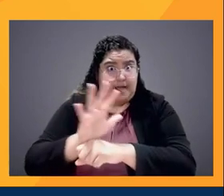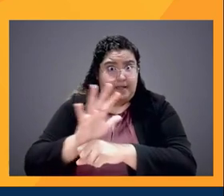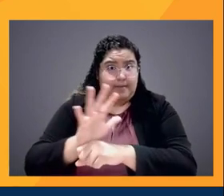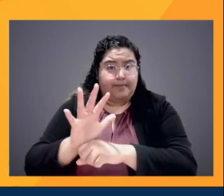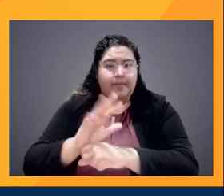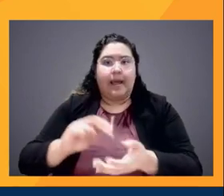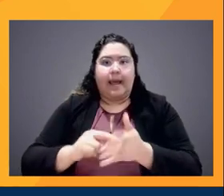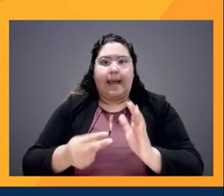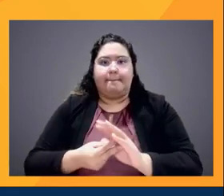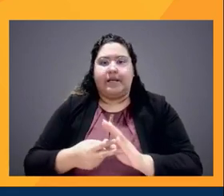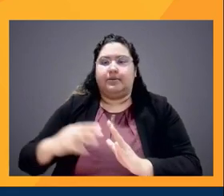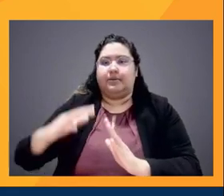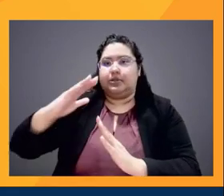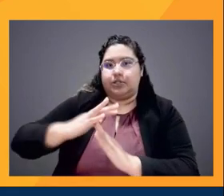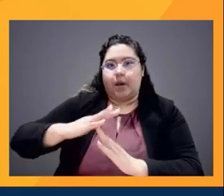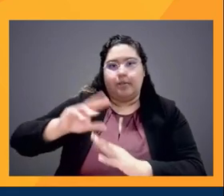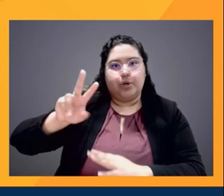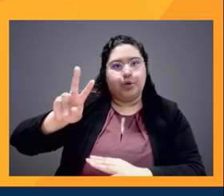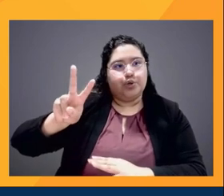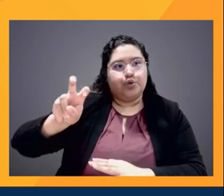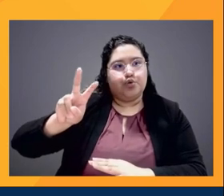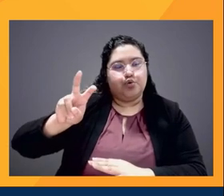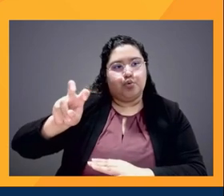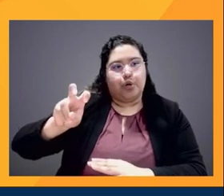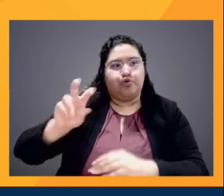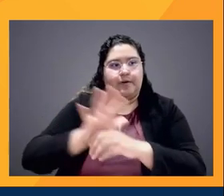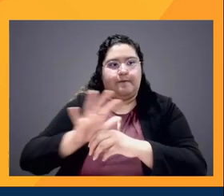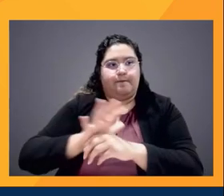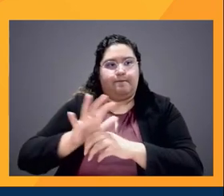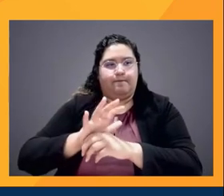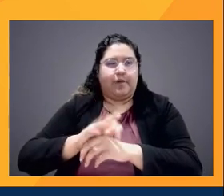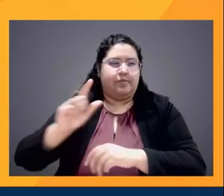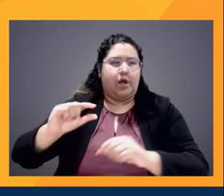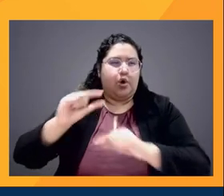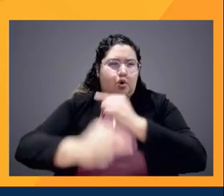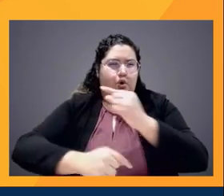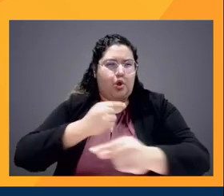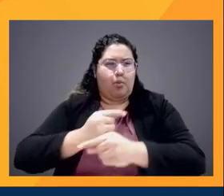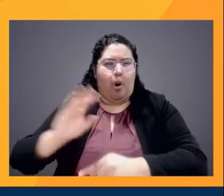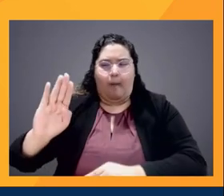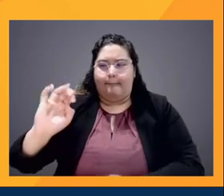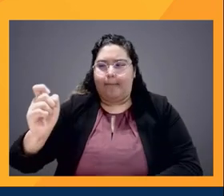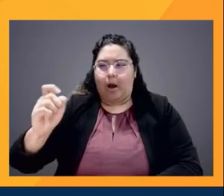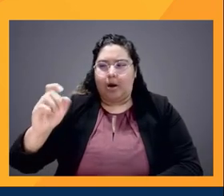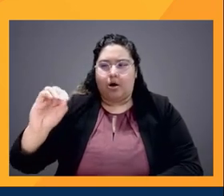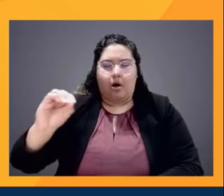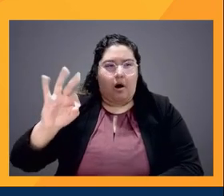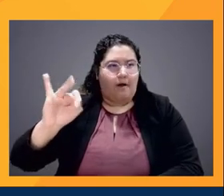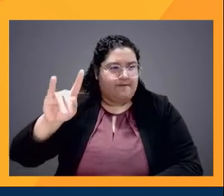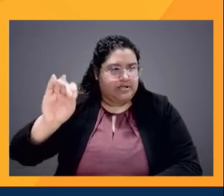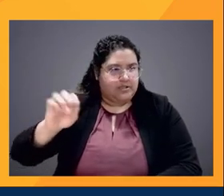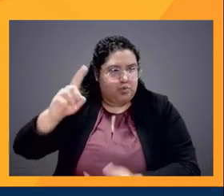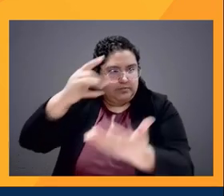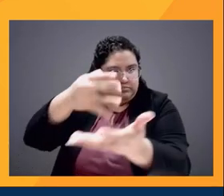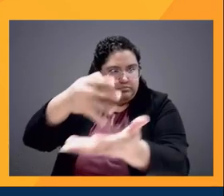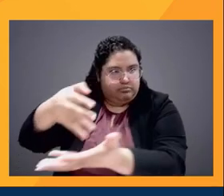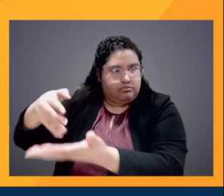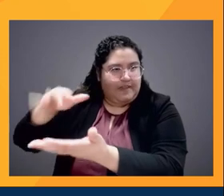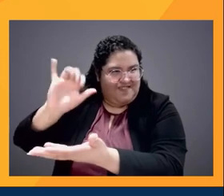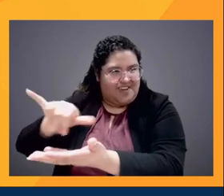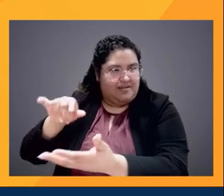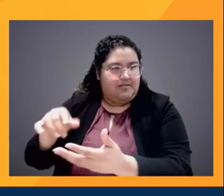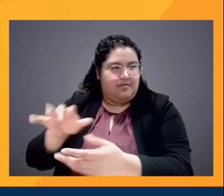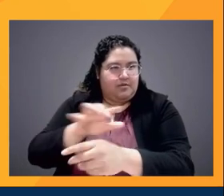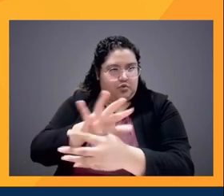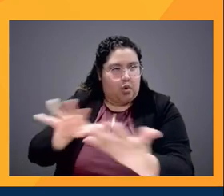200 films at the global box office. That's the ones that we examine. And then when we do the analysis, we eliminate